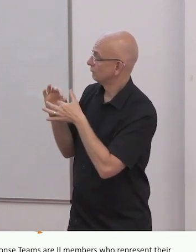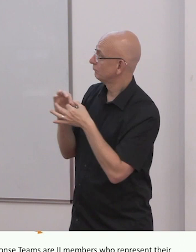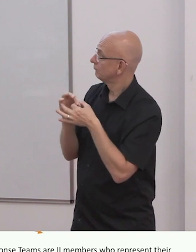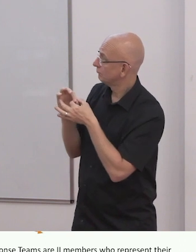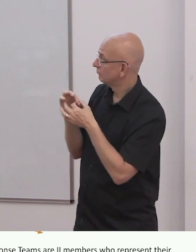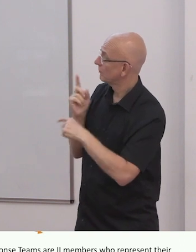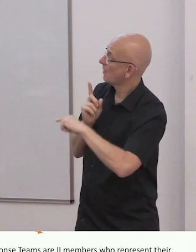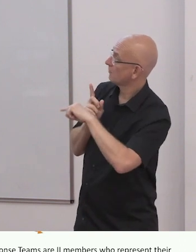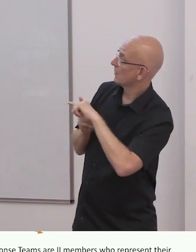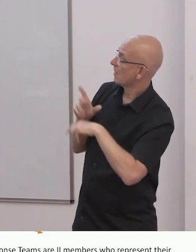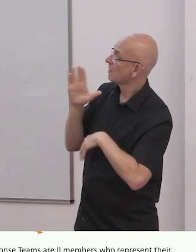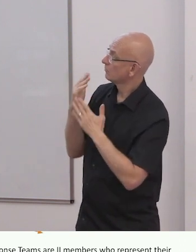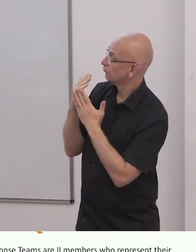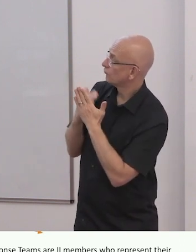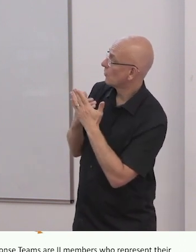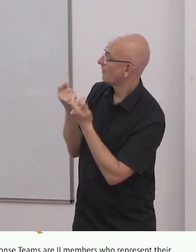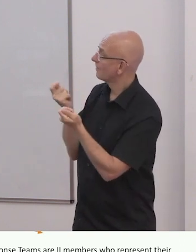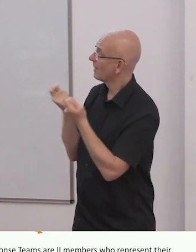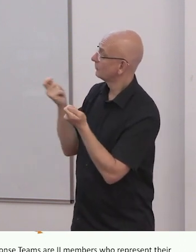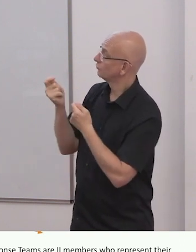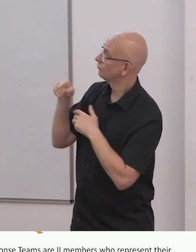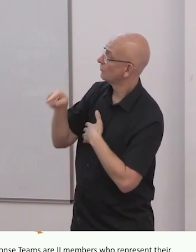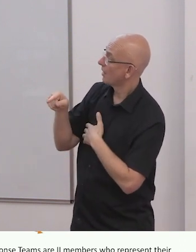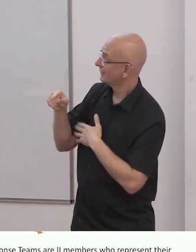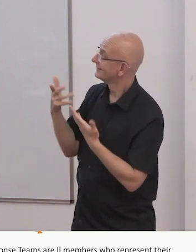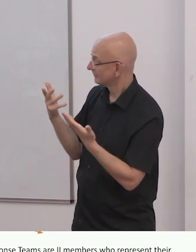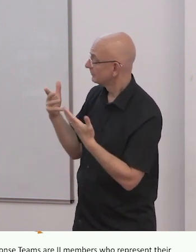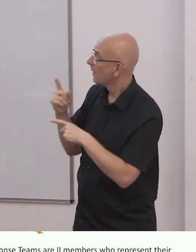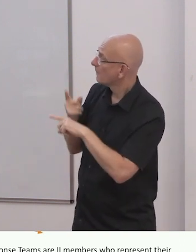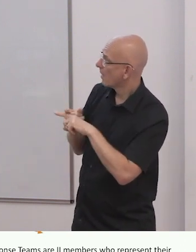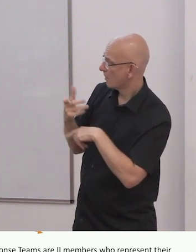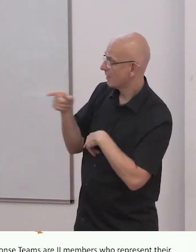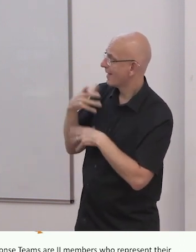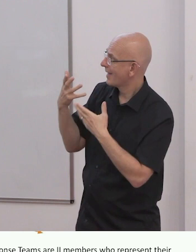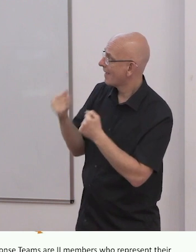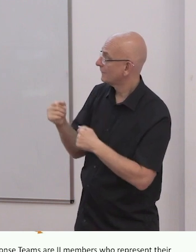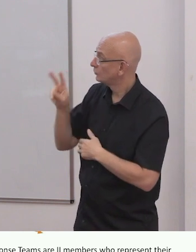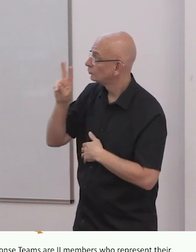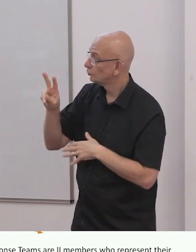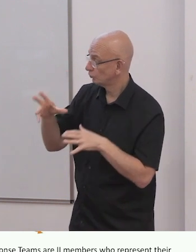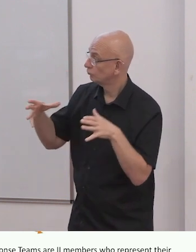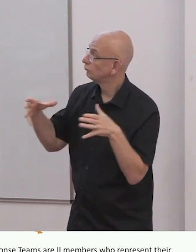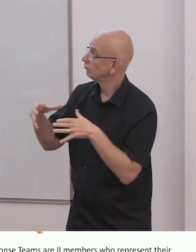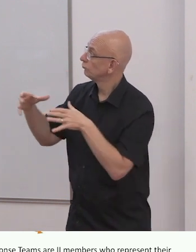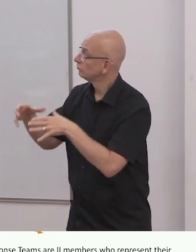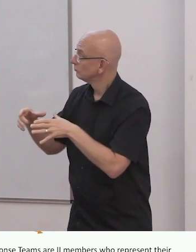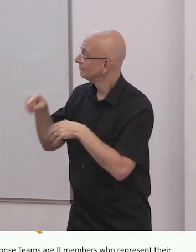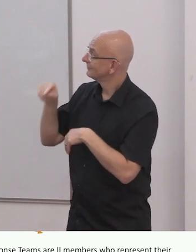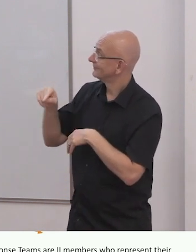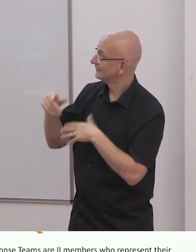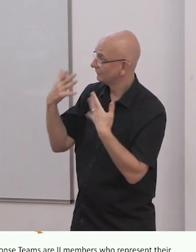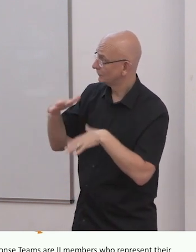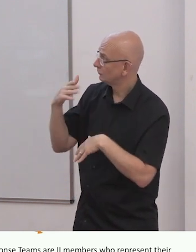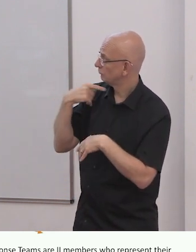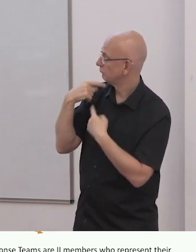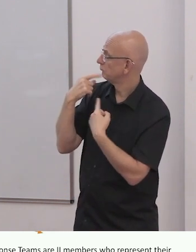we have two groups that have been briefly mentioned before in this presentation, the expert advisors